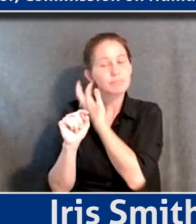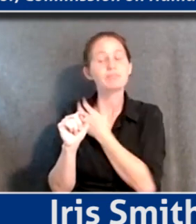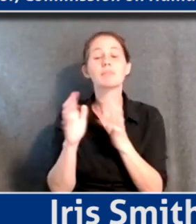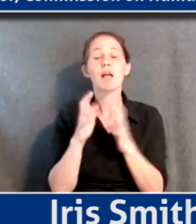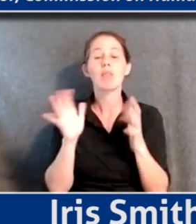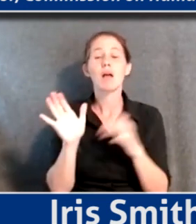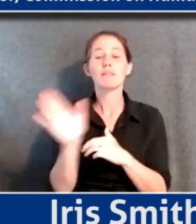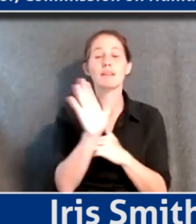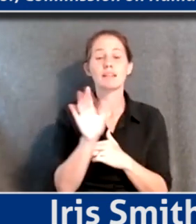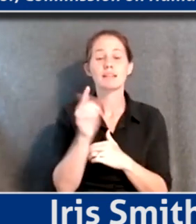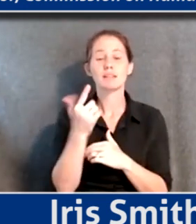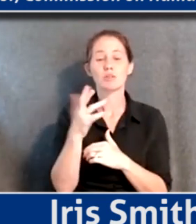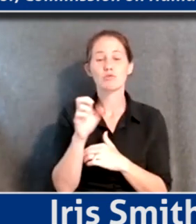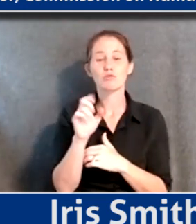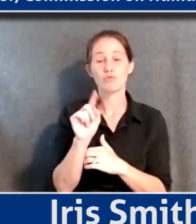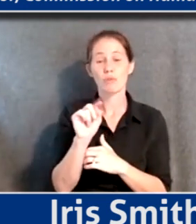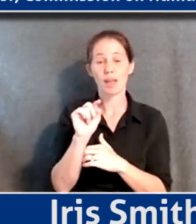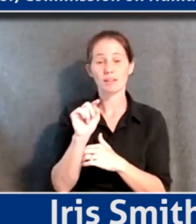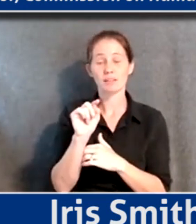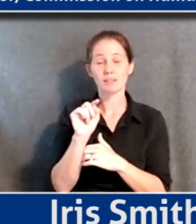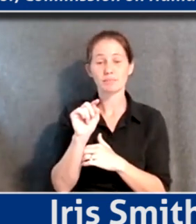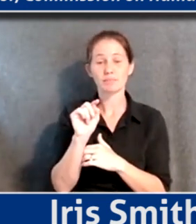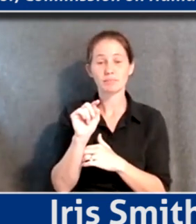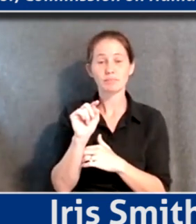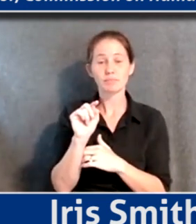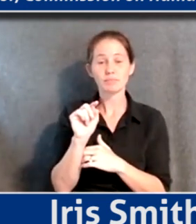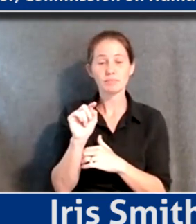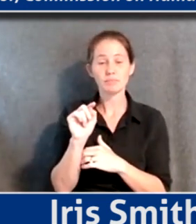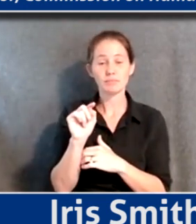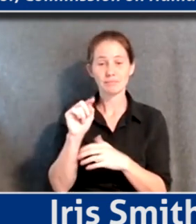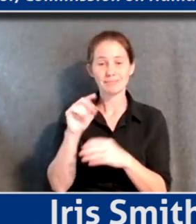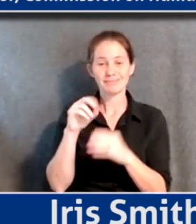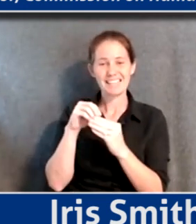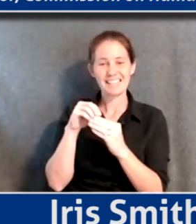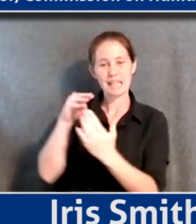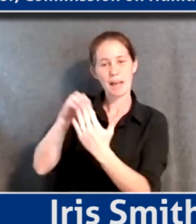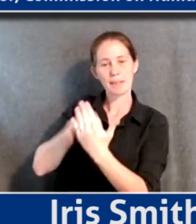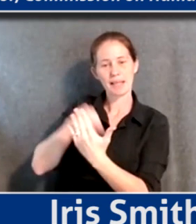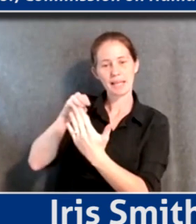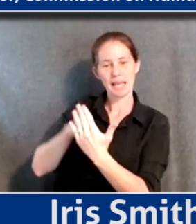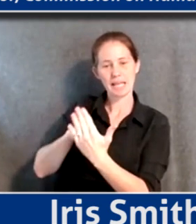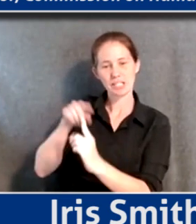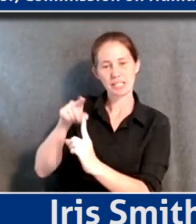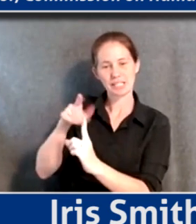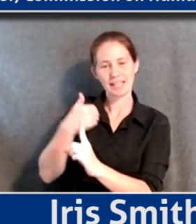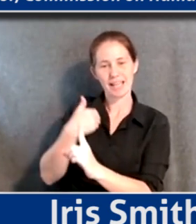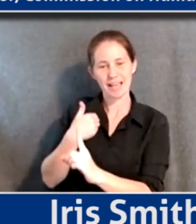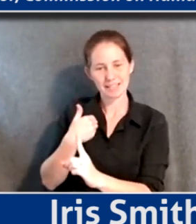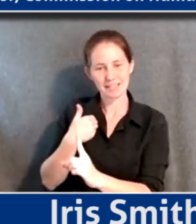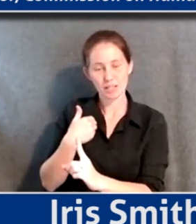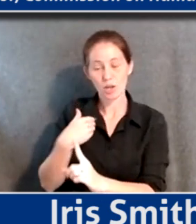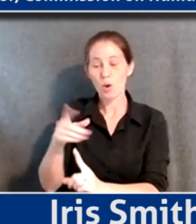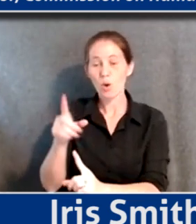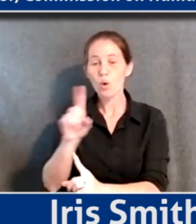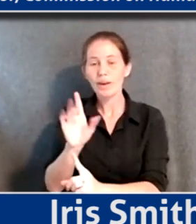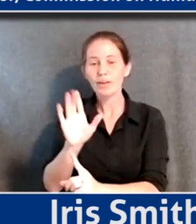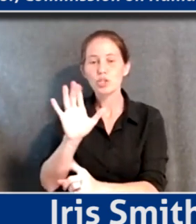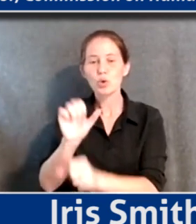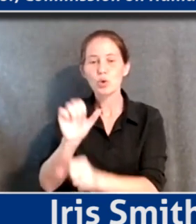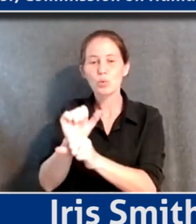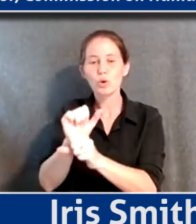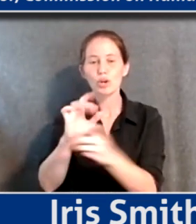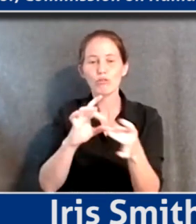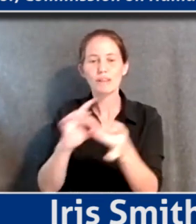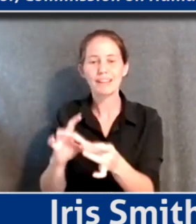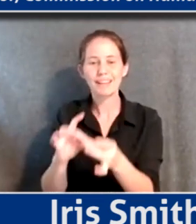of his grant making out in his application, he has, where is your work related